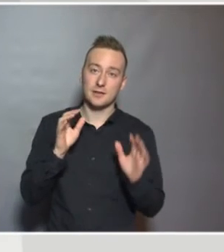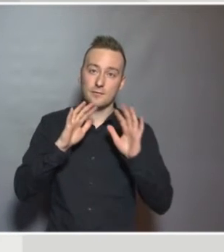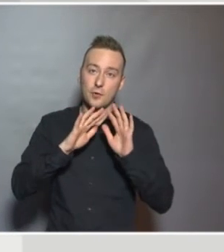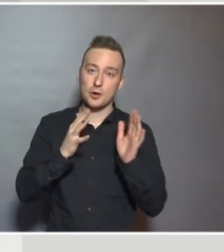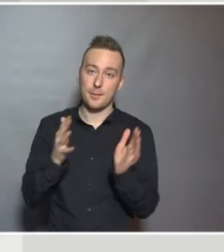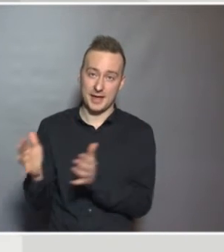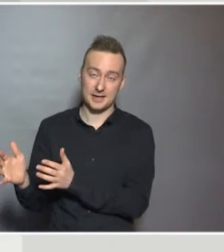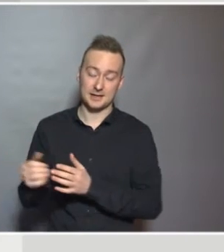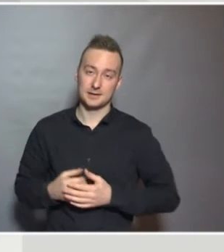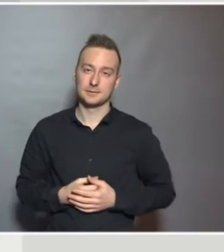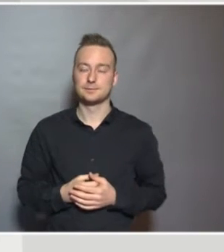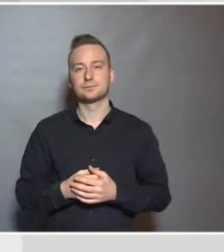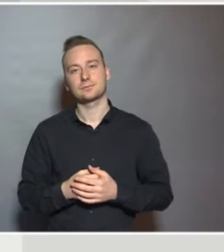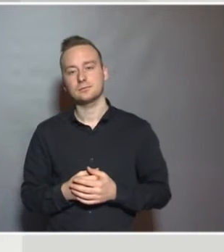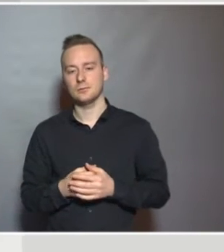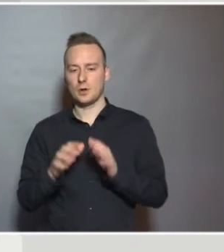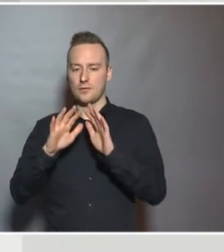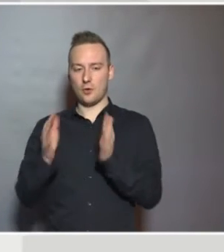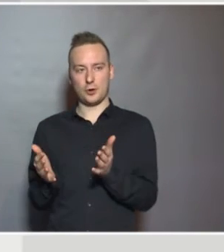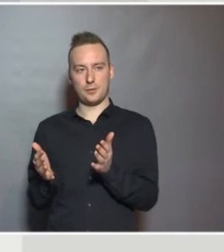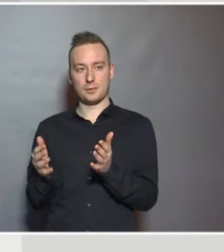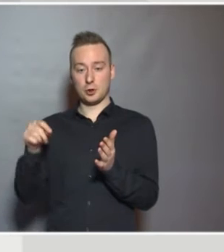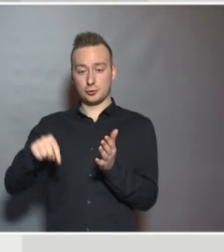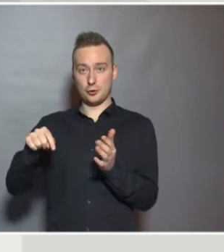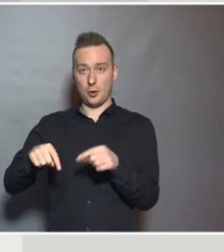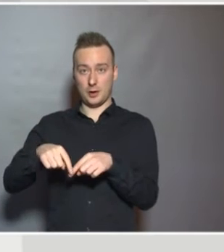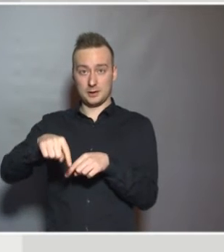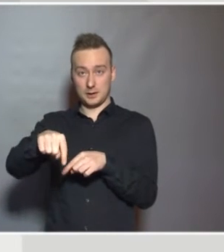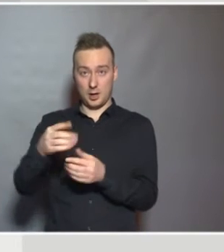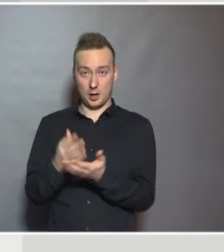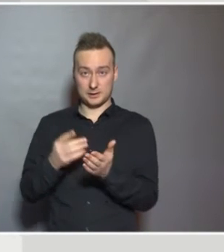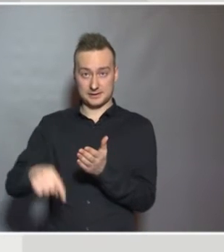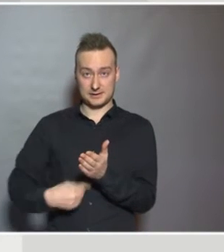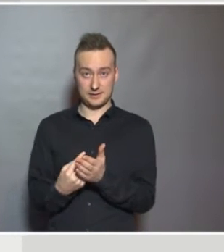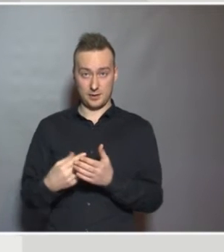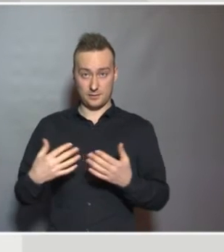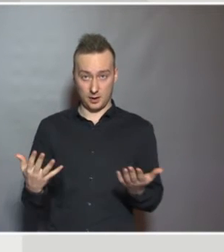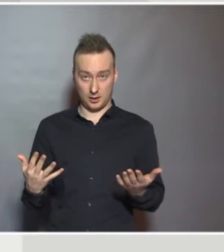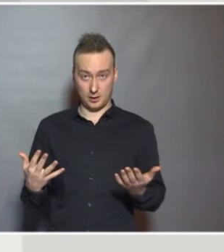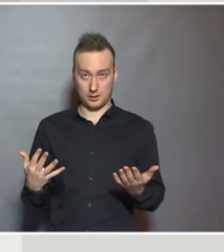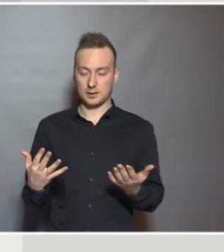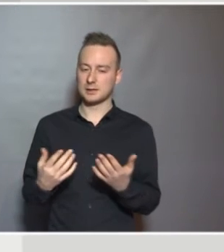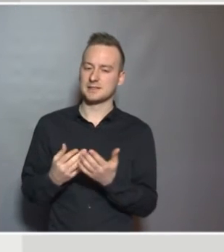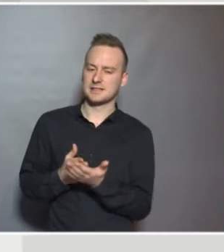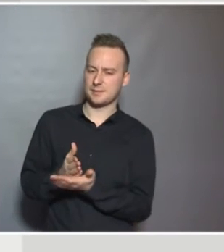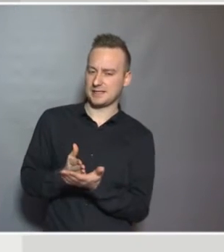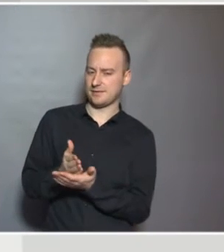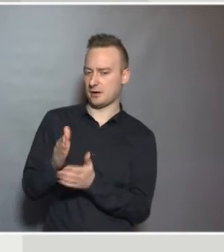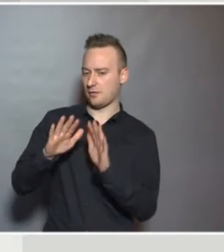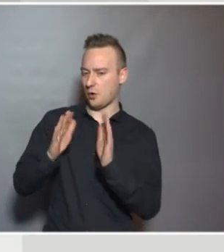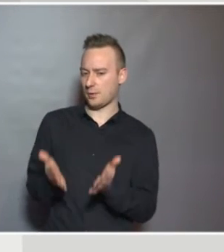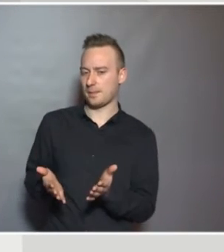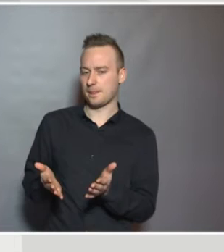and the form that you're going to have for the next 30 minutes is a very particular form of